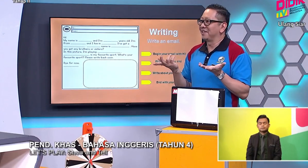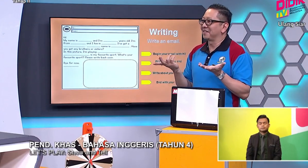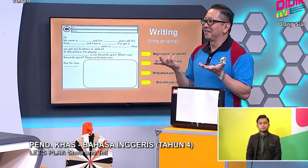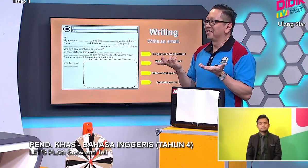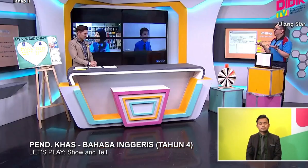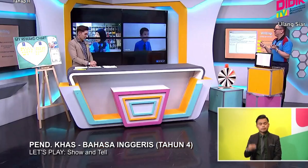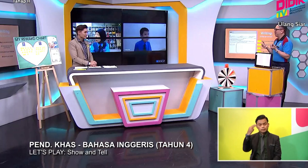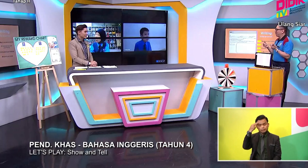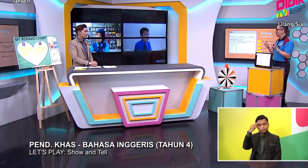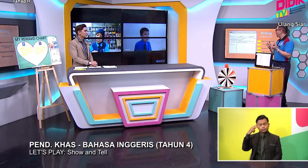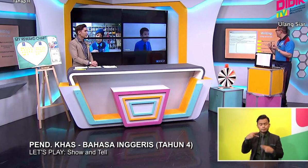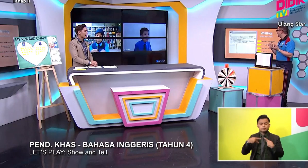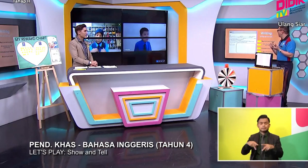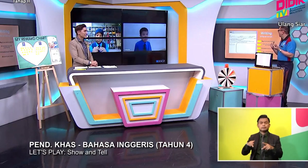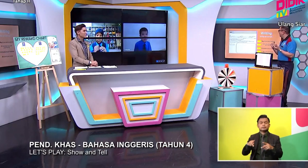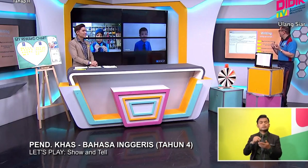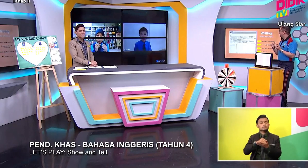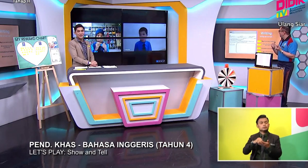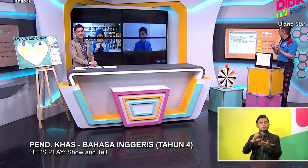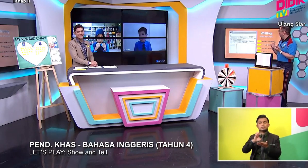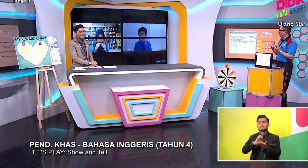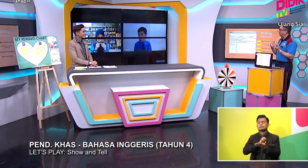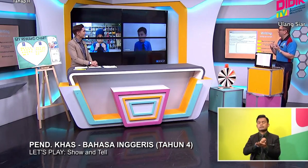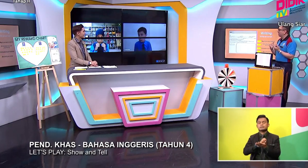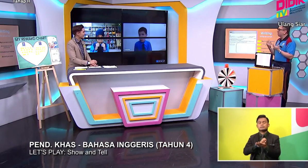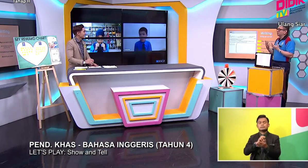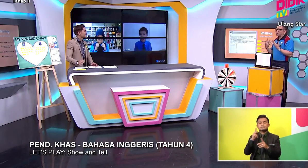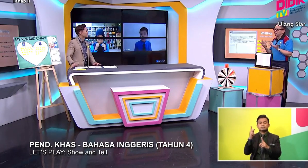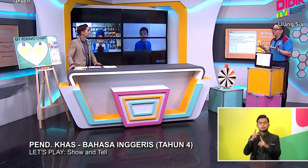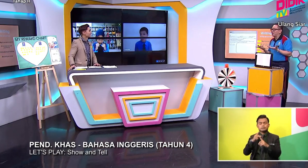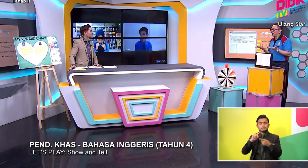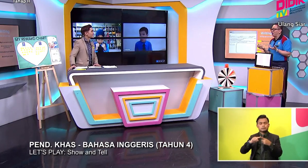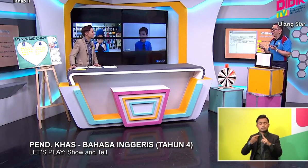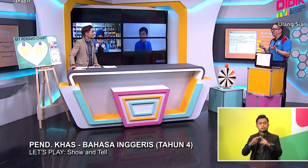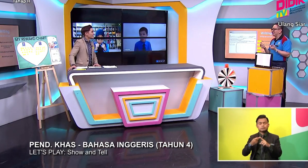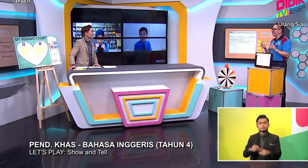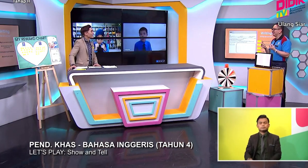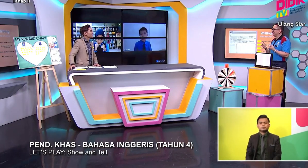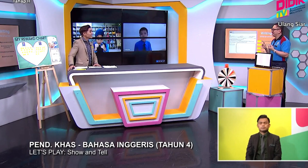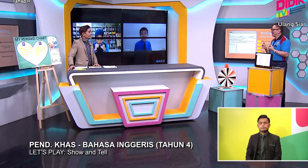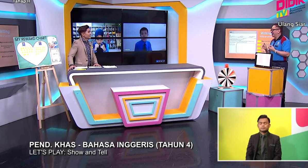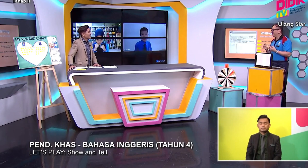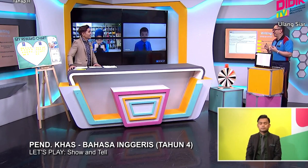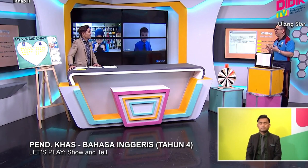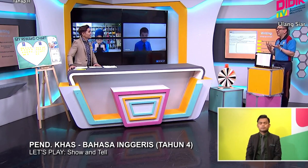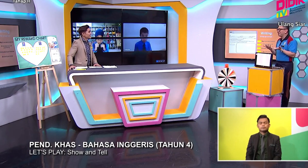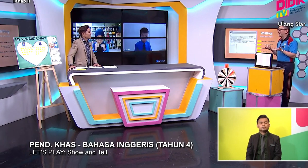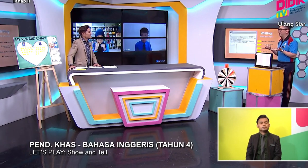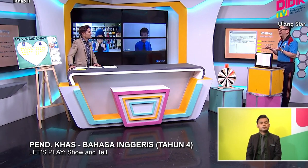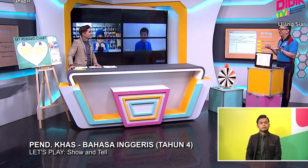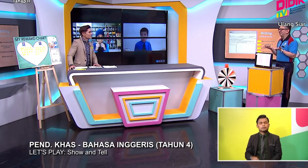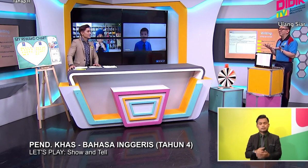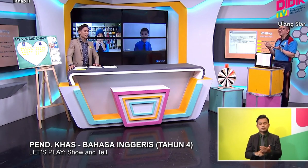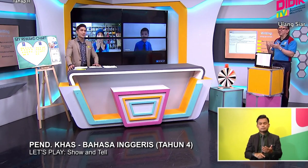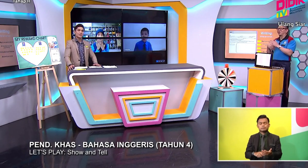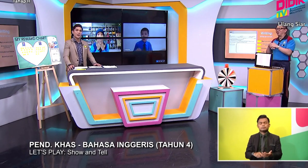your friends? Yes. I do. I write emails to my friends. Okay. Did you tell them about your hobbies? I did. Okay. And what's your